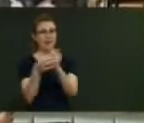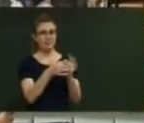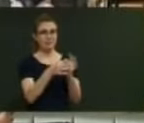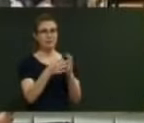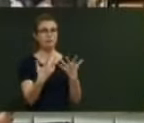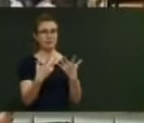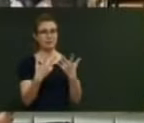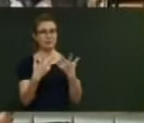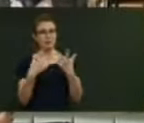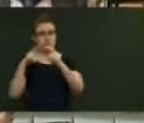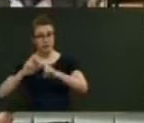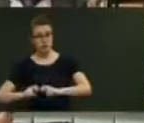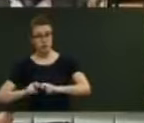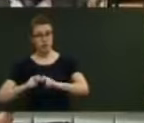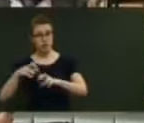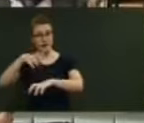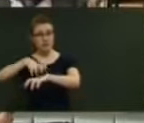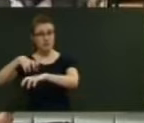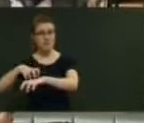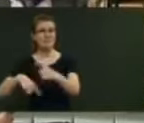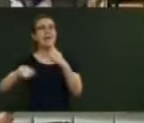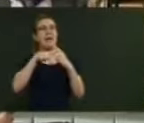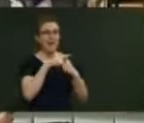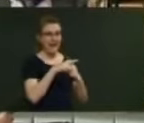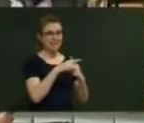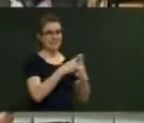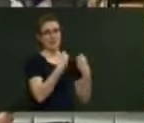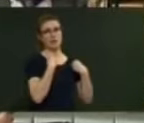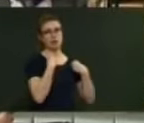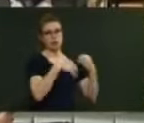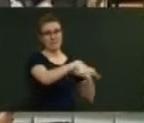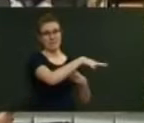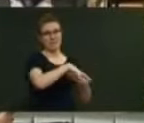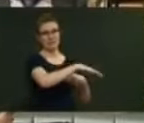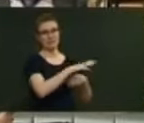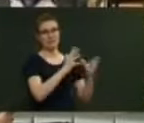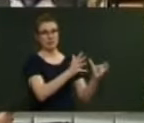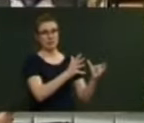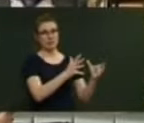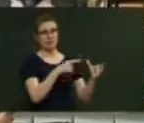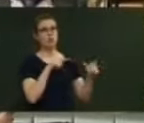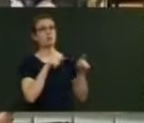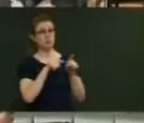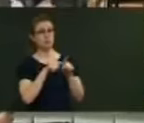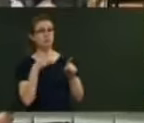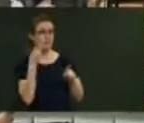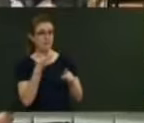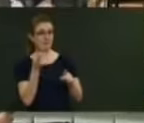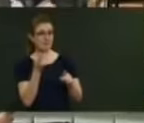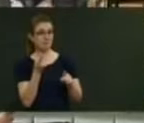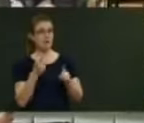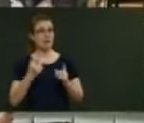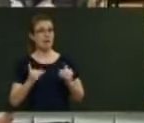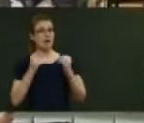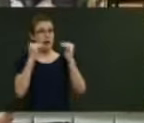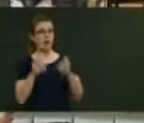on our existing forestry strength and moving up the value chain by developing high-value specialty wood products while retaining a